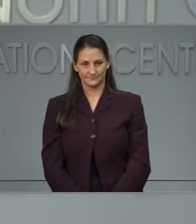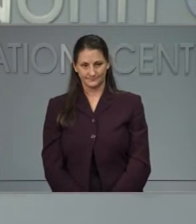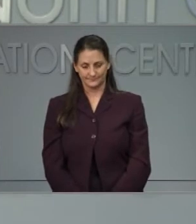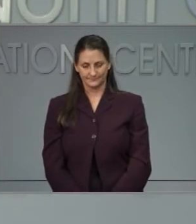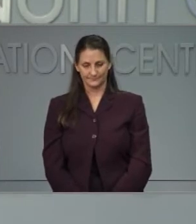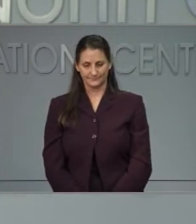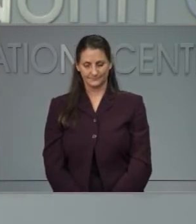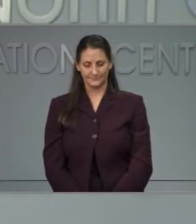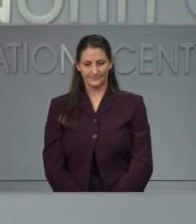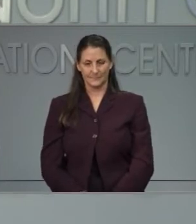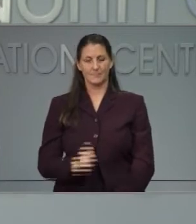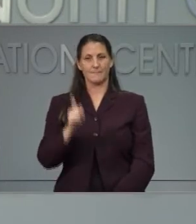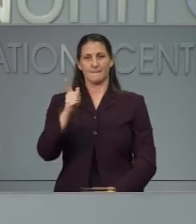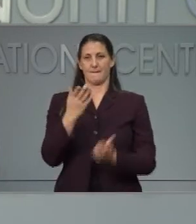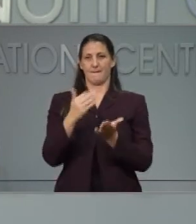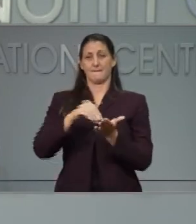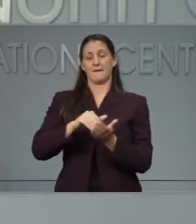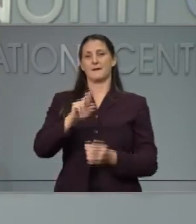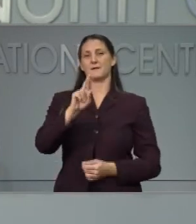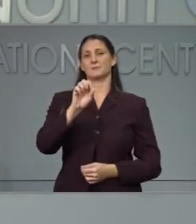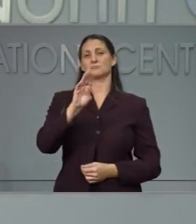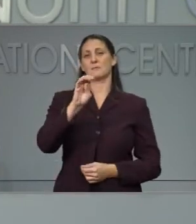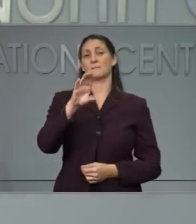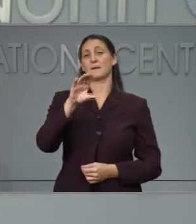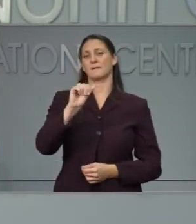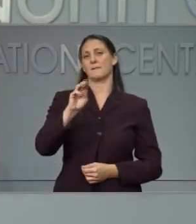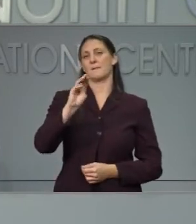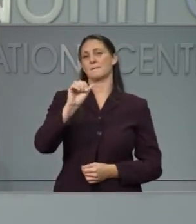Follow up, Rebecca Martinez, WUNC.